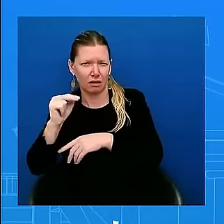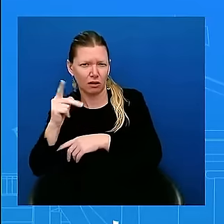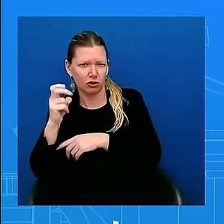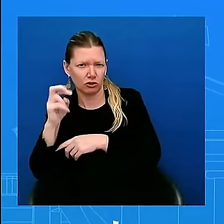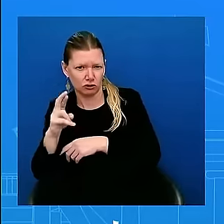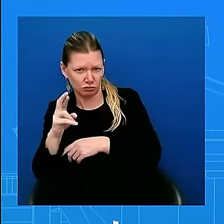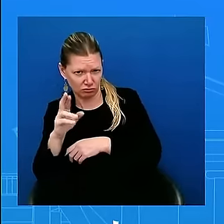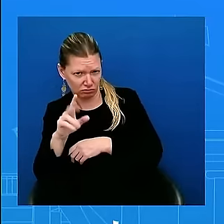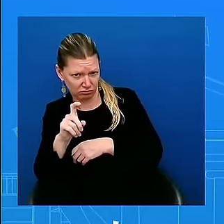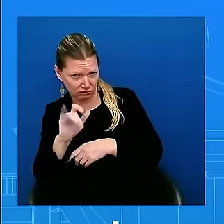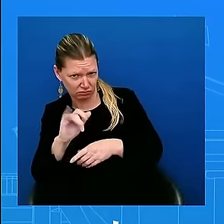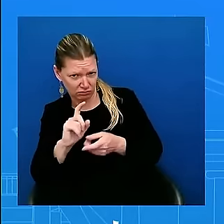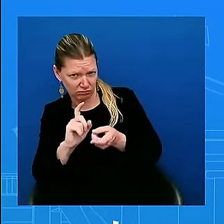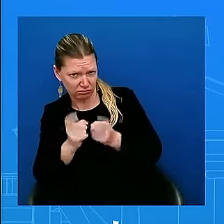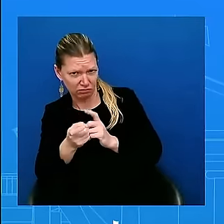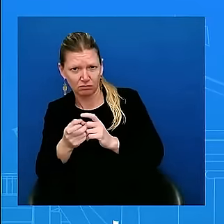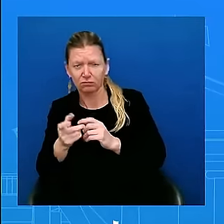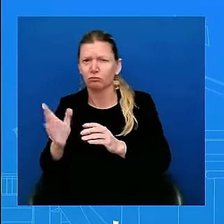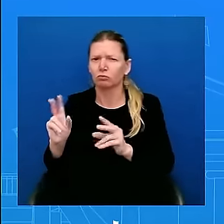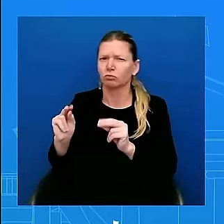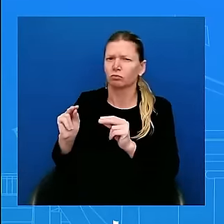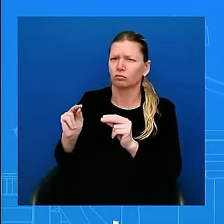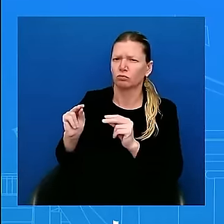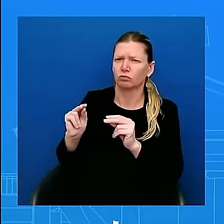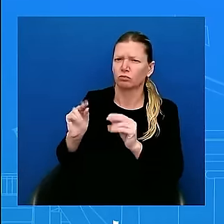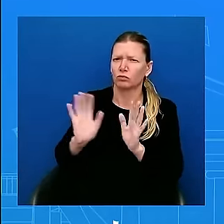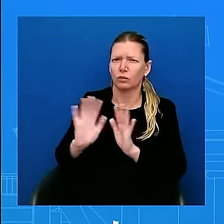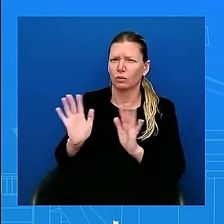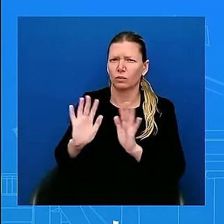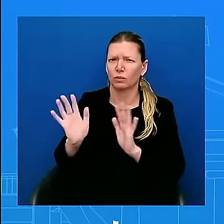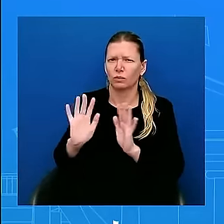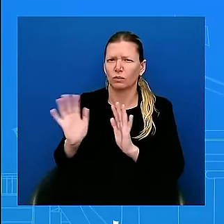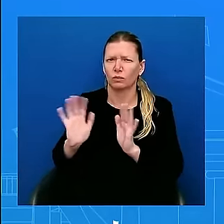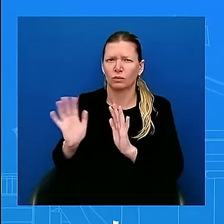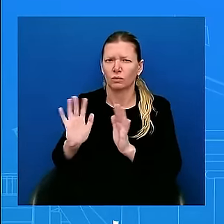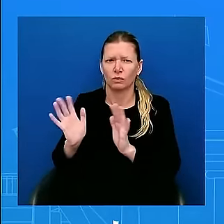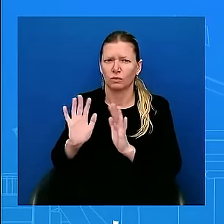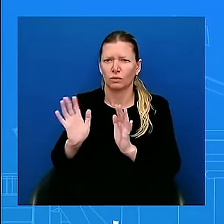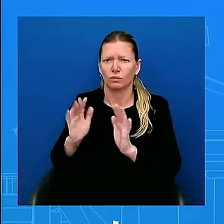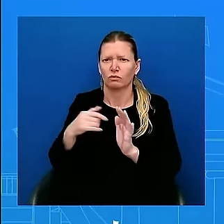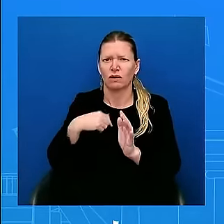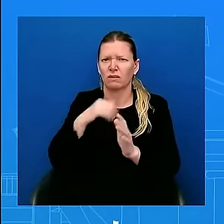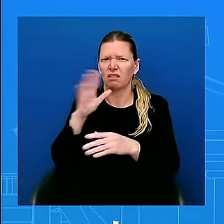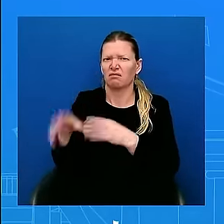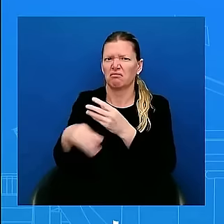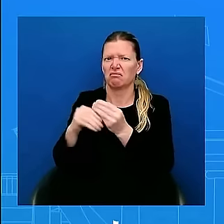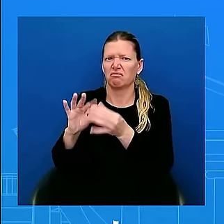will be a no. It is a no. And I don't have anything else to add. Will he pardon his son? No.